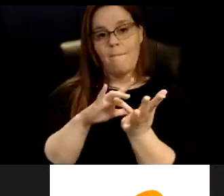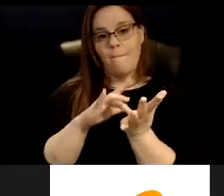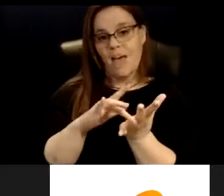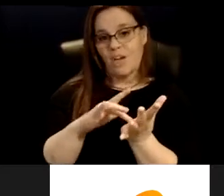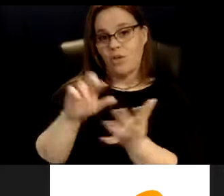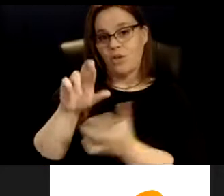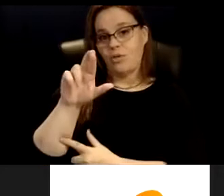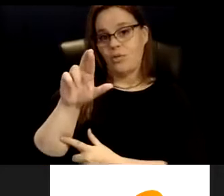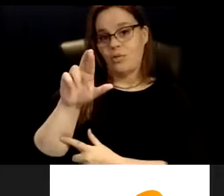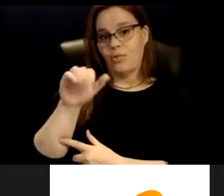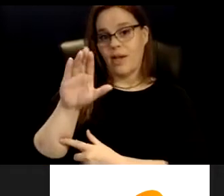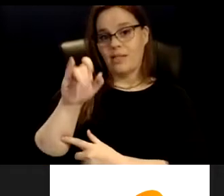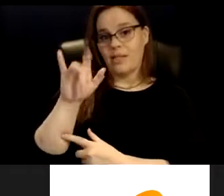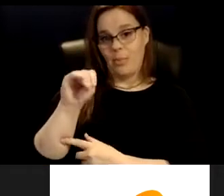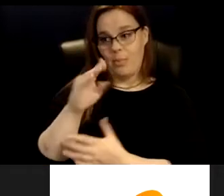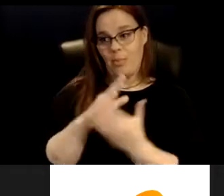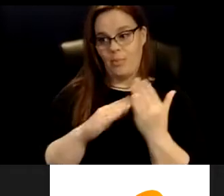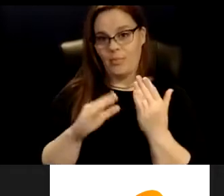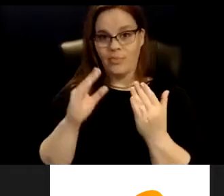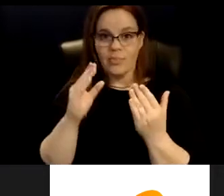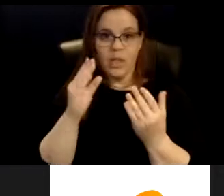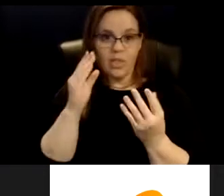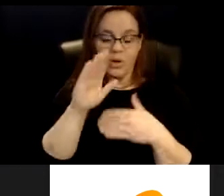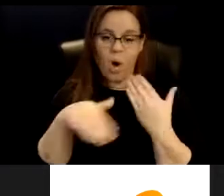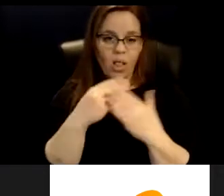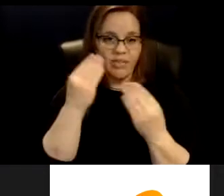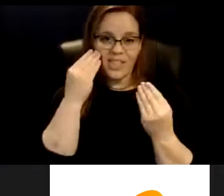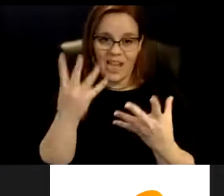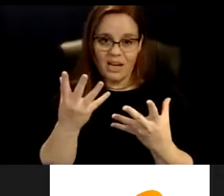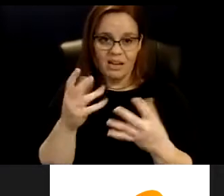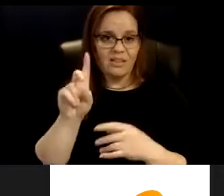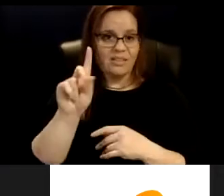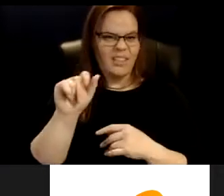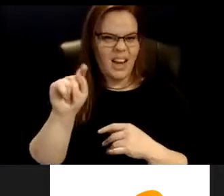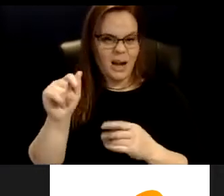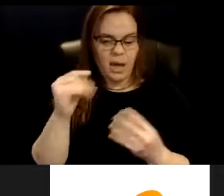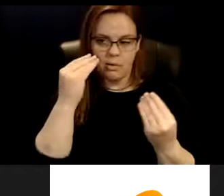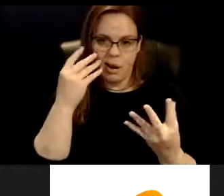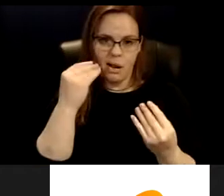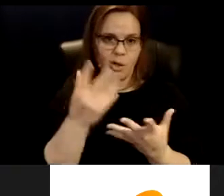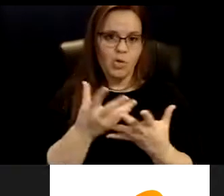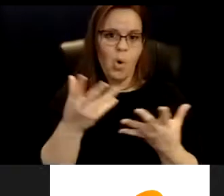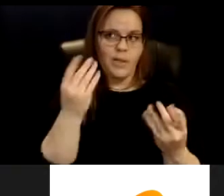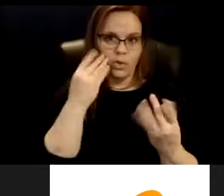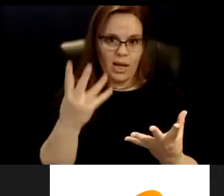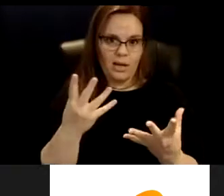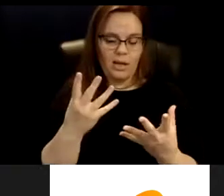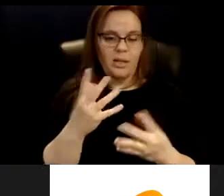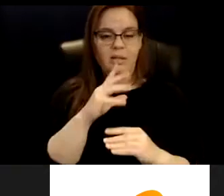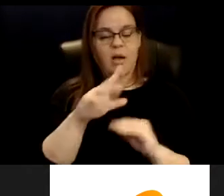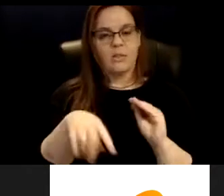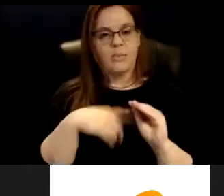again, data, data-inspired, data-centered, data-informed, the data that talks about how Black, Brown, Indigenous